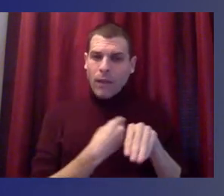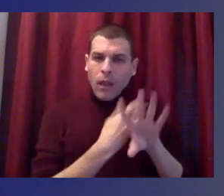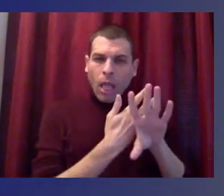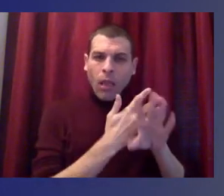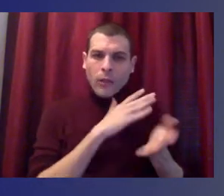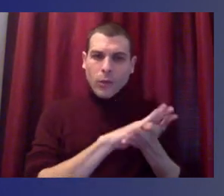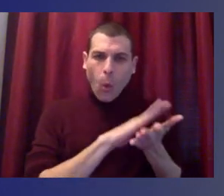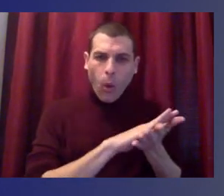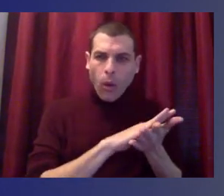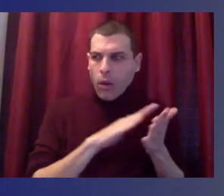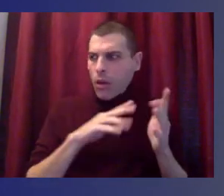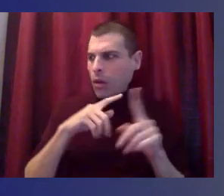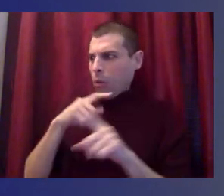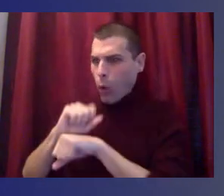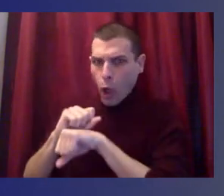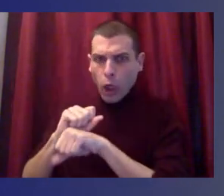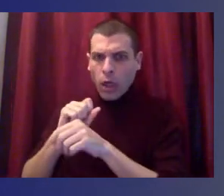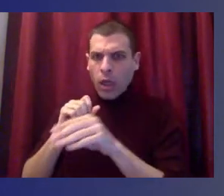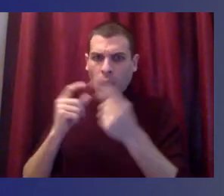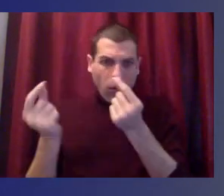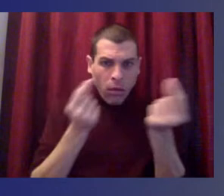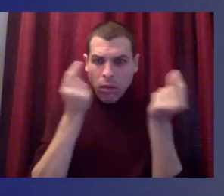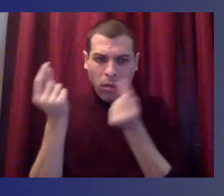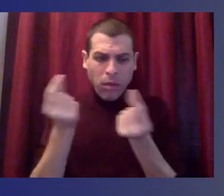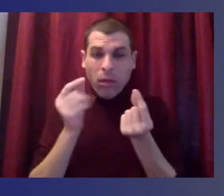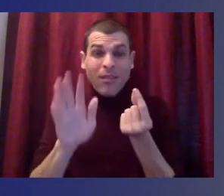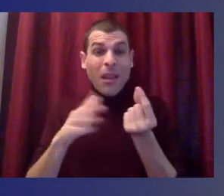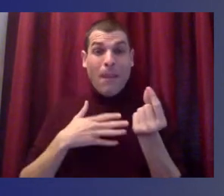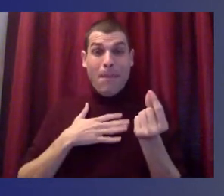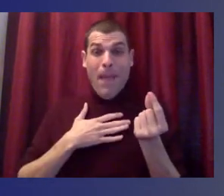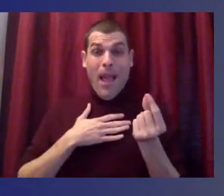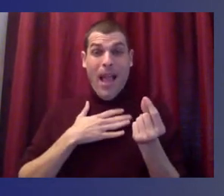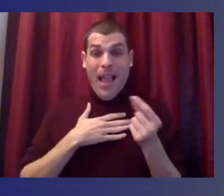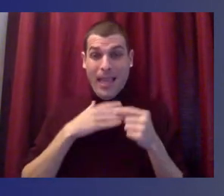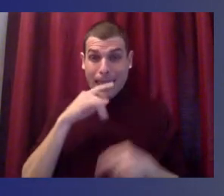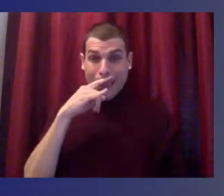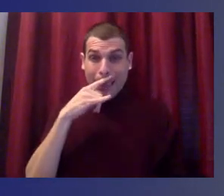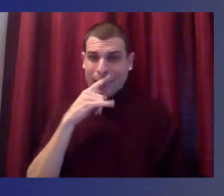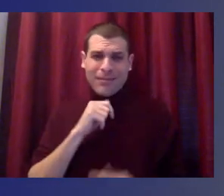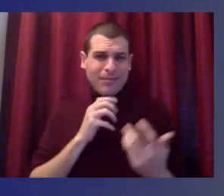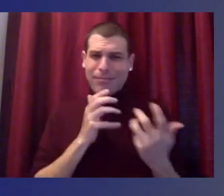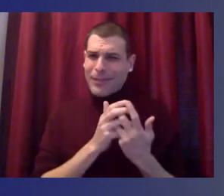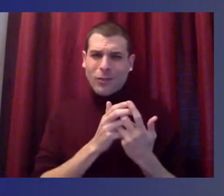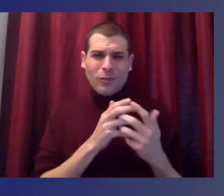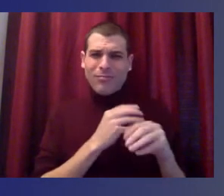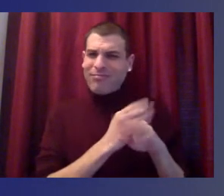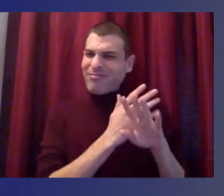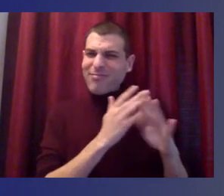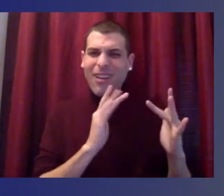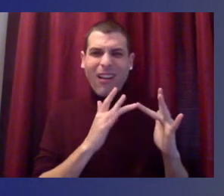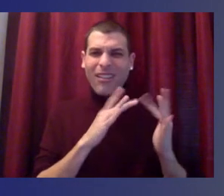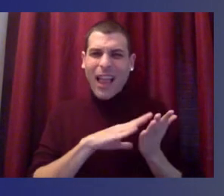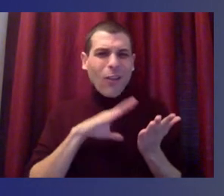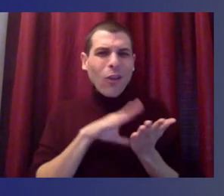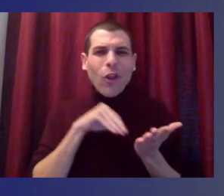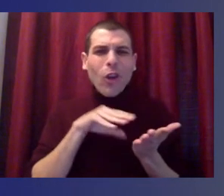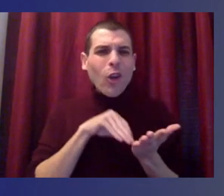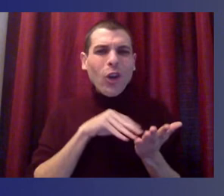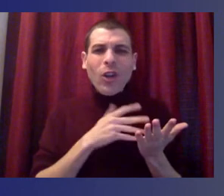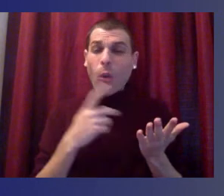just say that learning doesn't play to my children's strengths as learners and one of my children is having an especially difficult time.